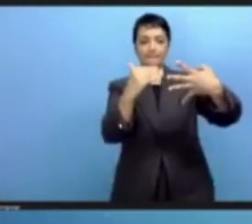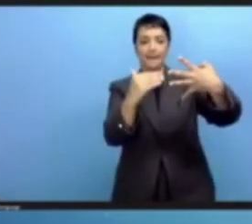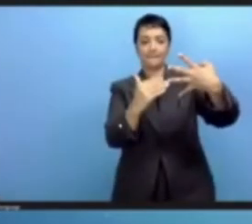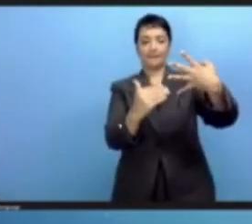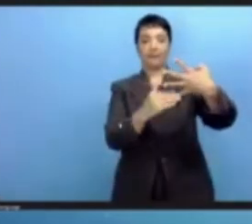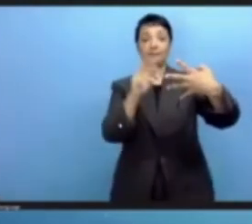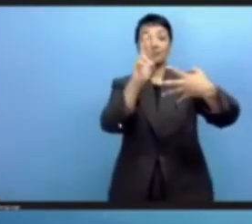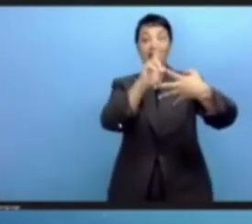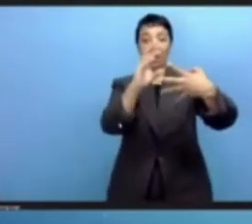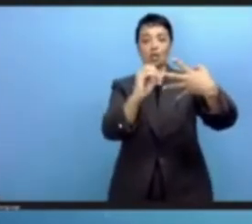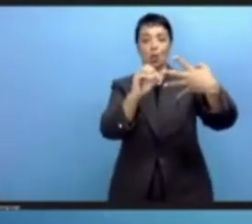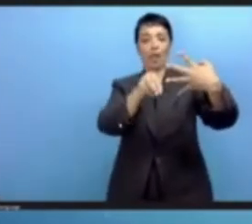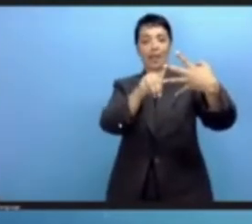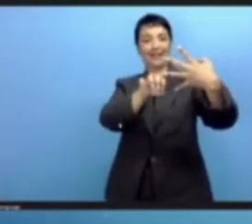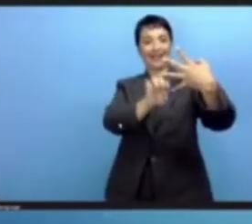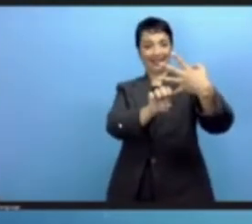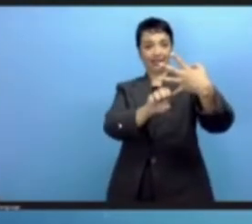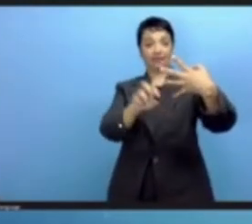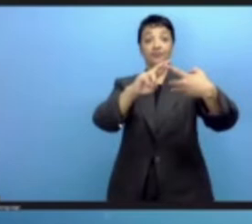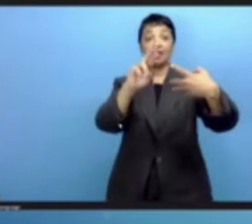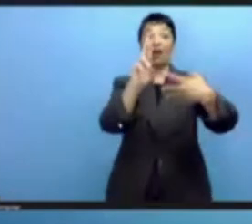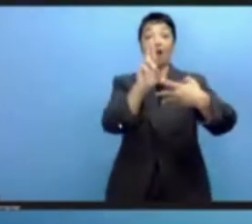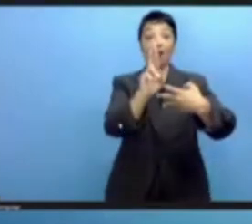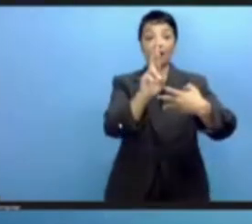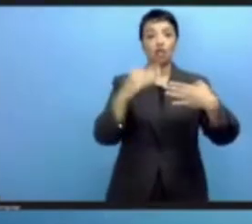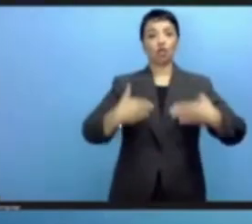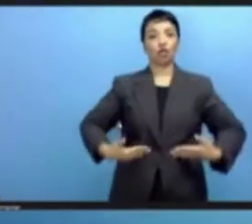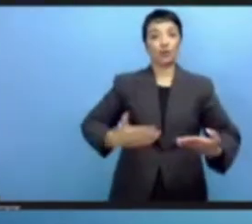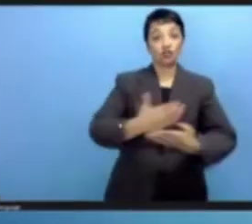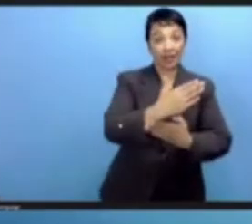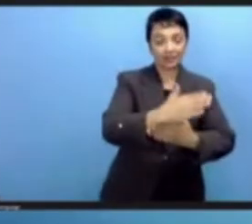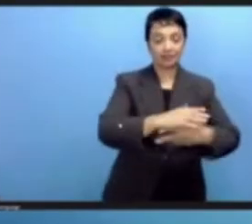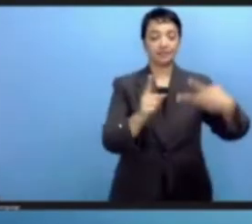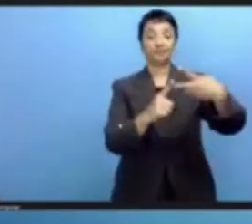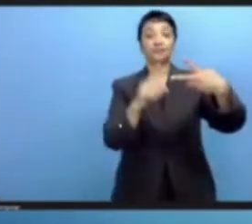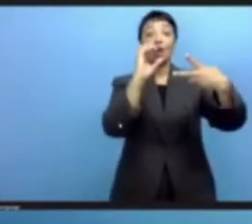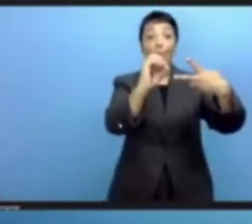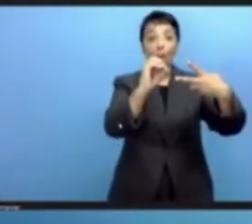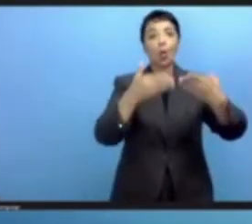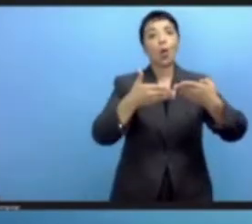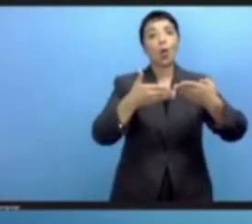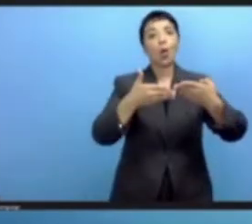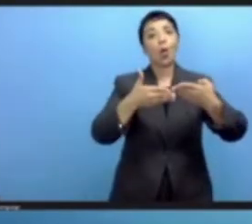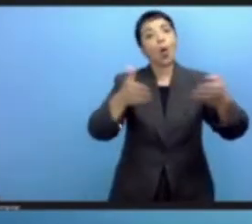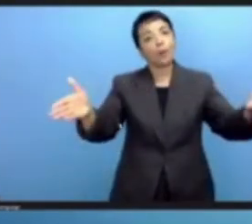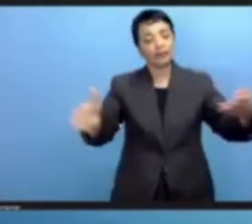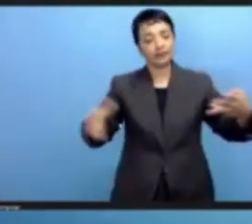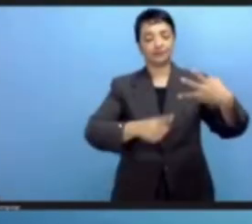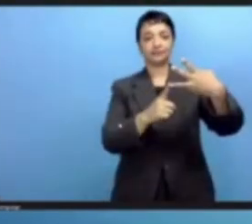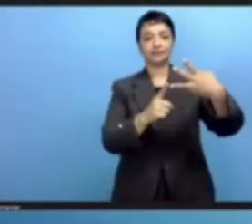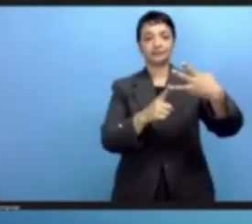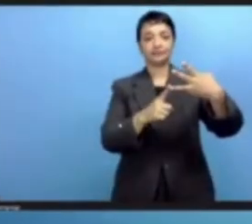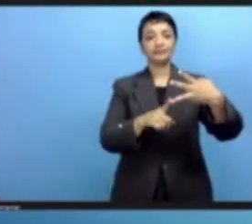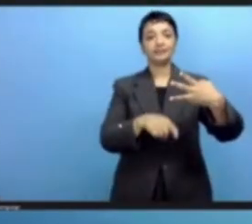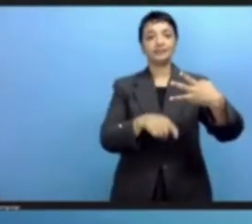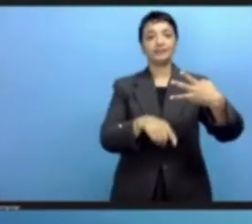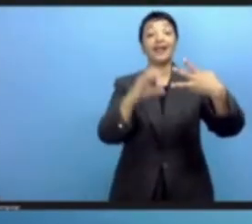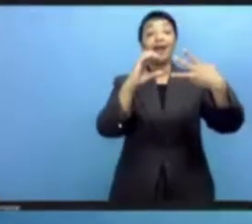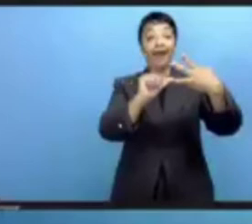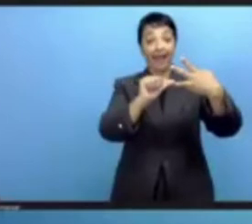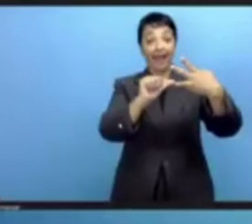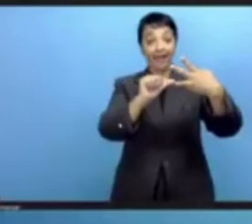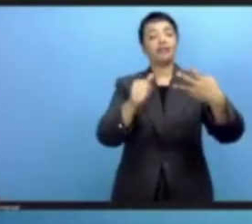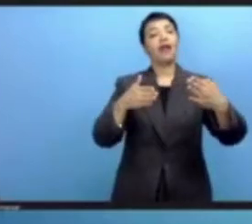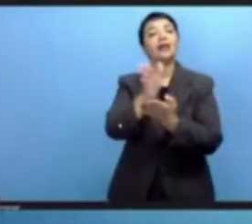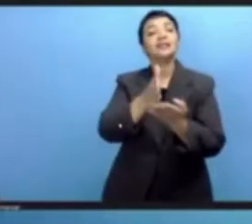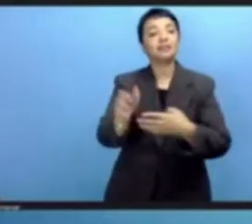standing for Human Rights, O for Open, A for Accessible, and M for